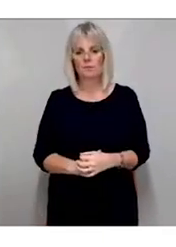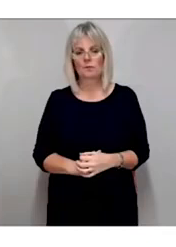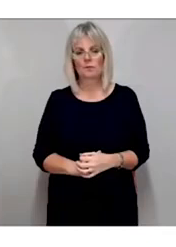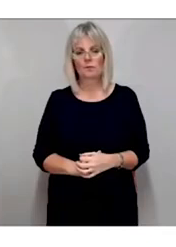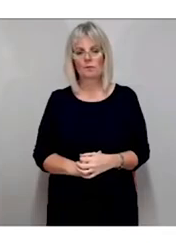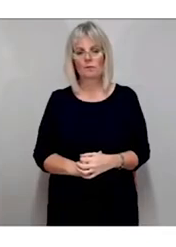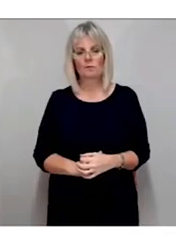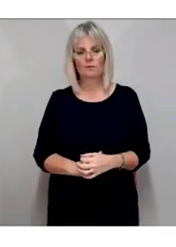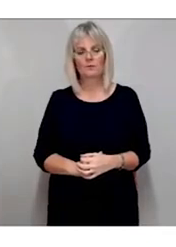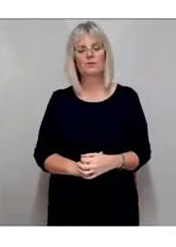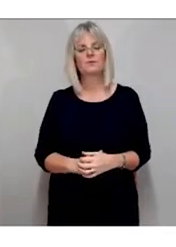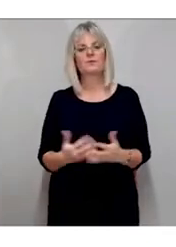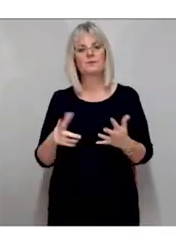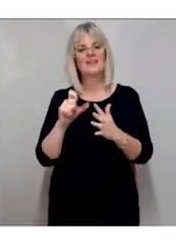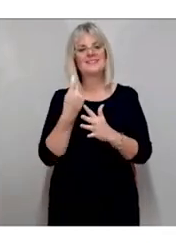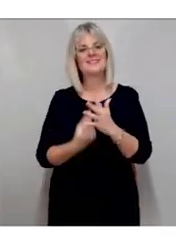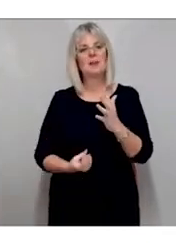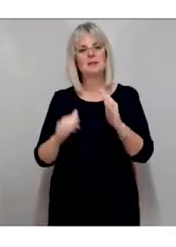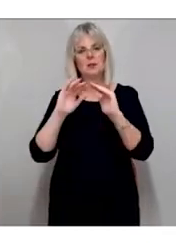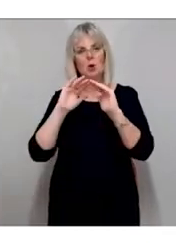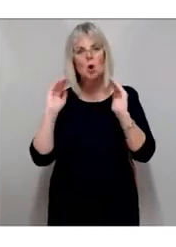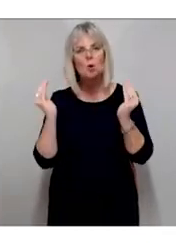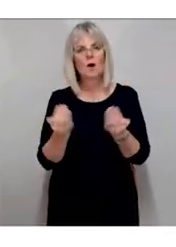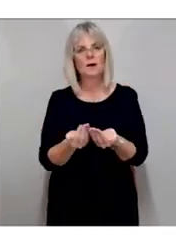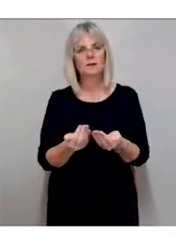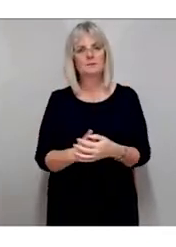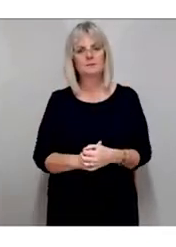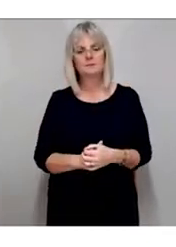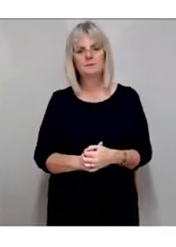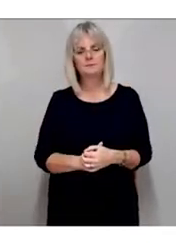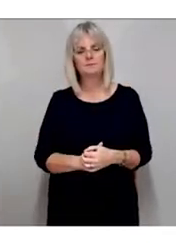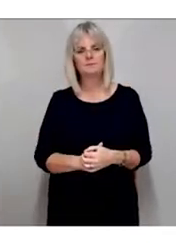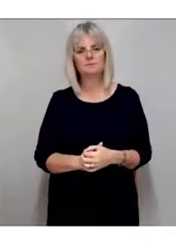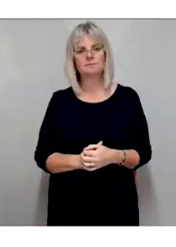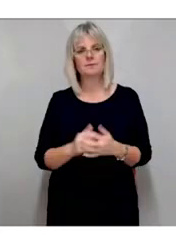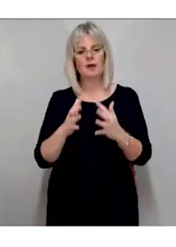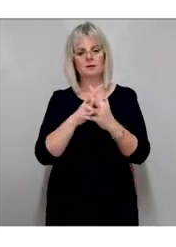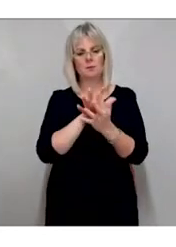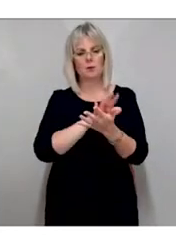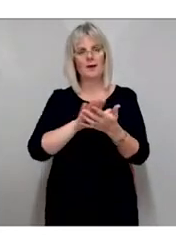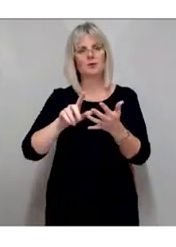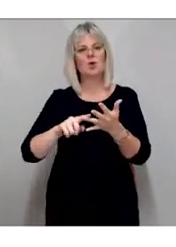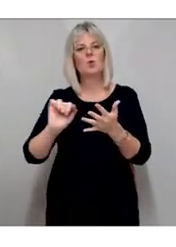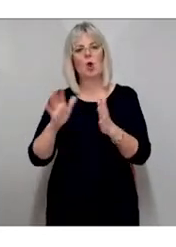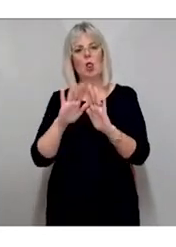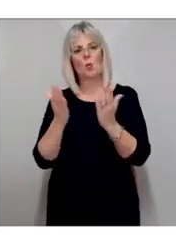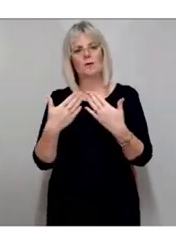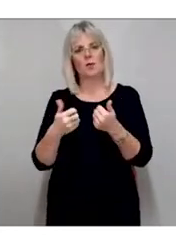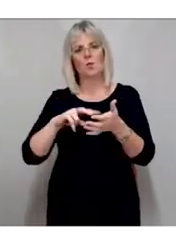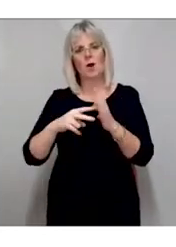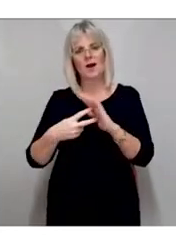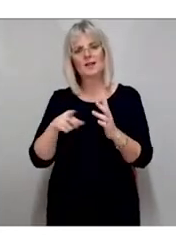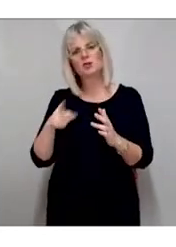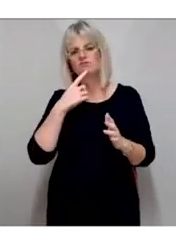Disability Worldwide The World Health Organisation estimates that 1.2 billion people are disabled globally, or about